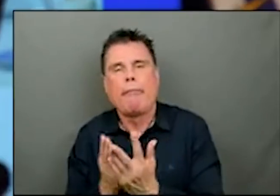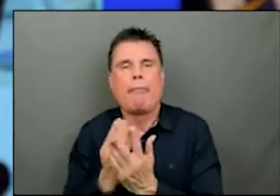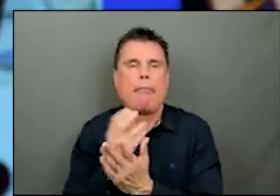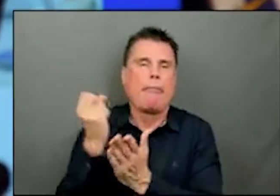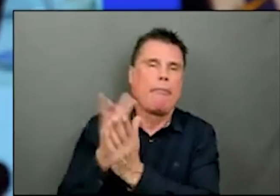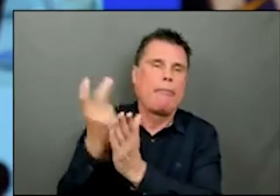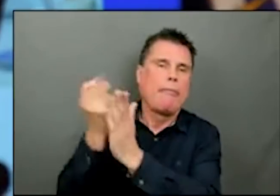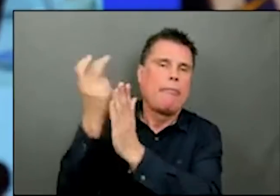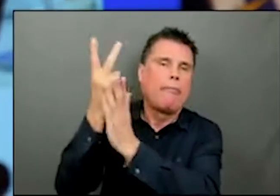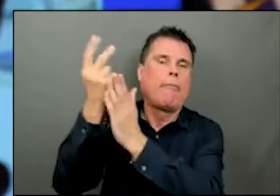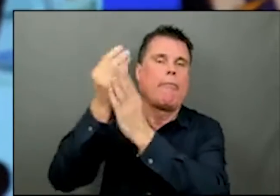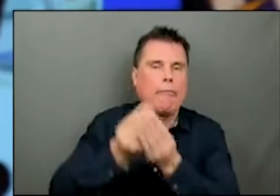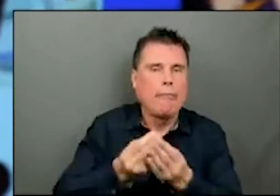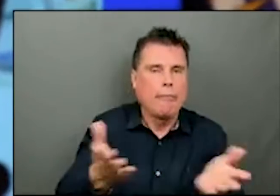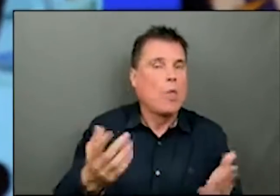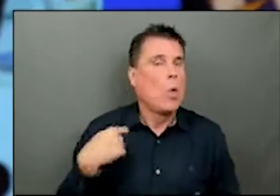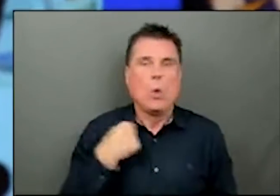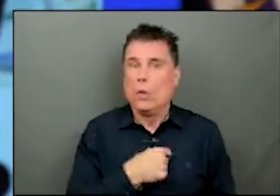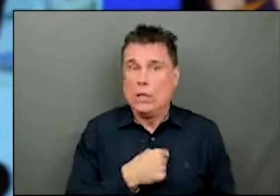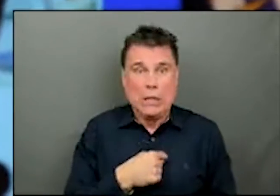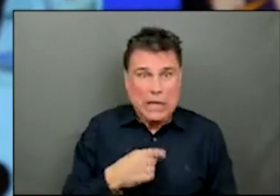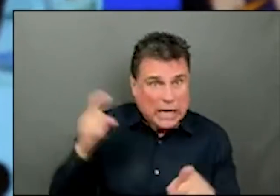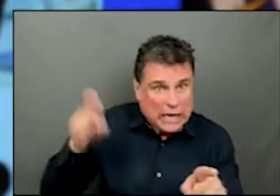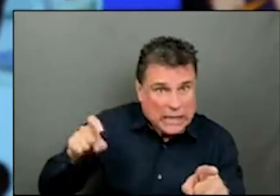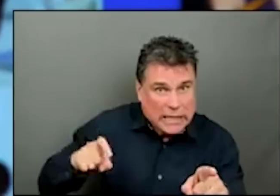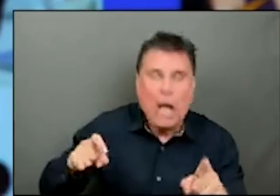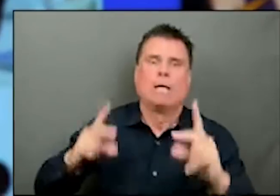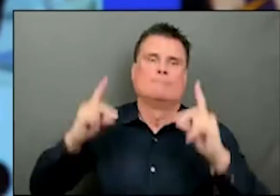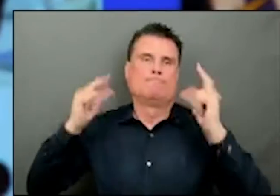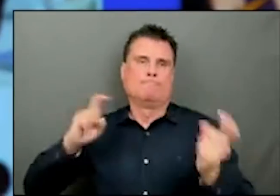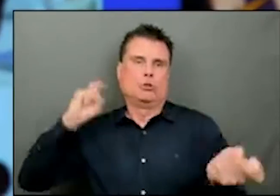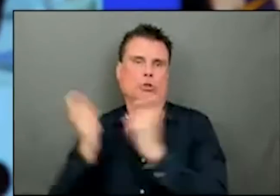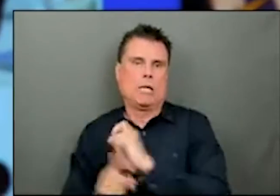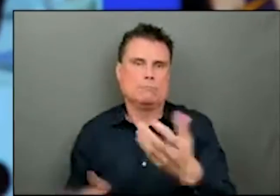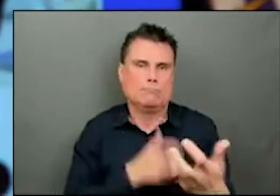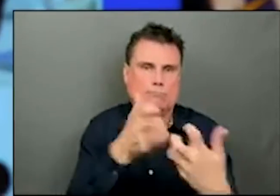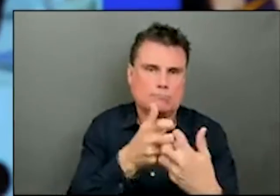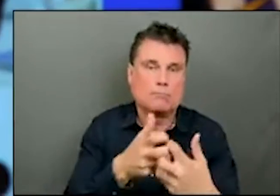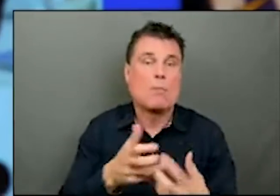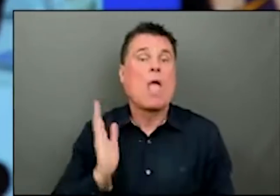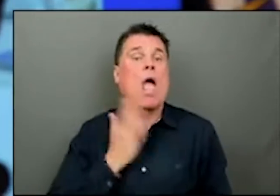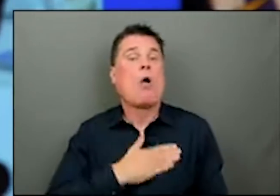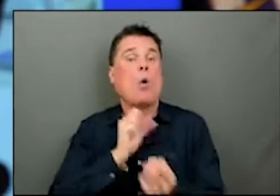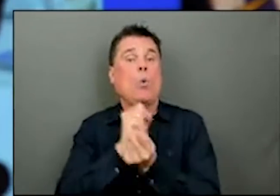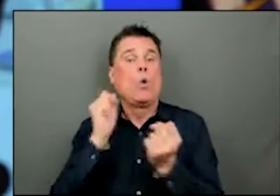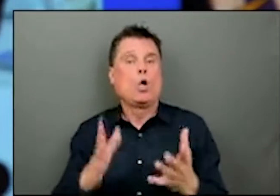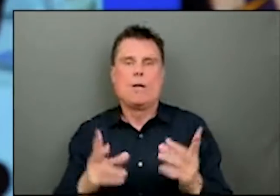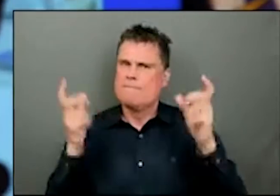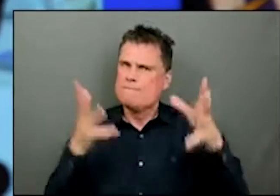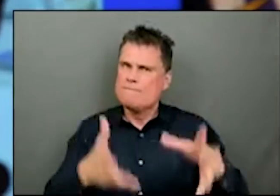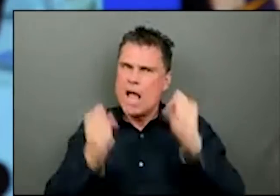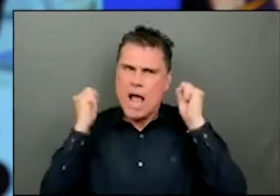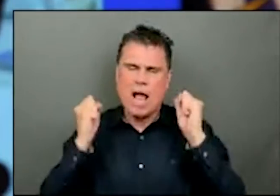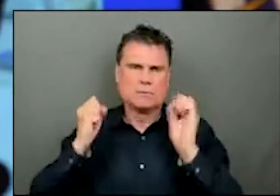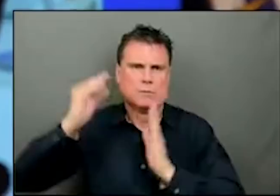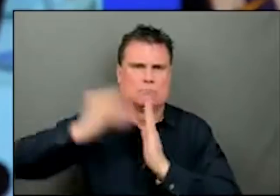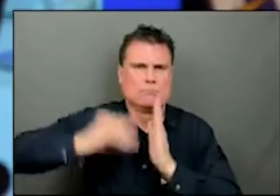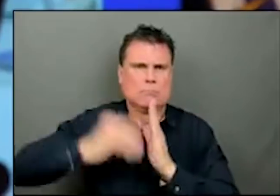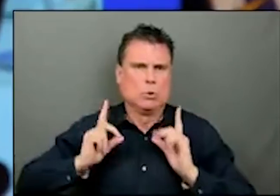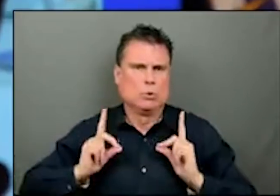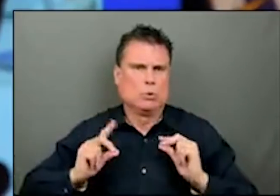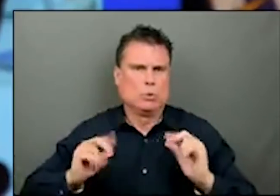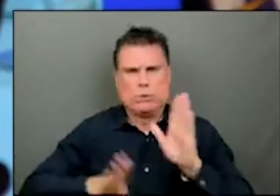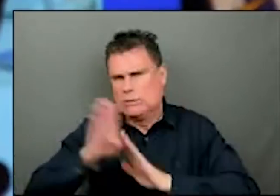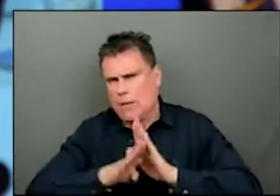from the professional public service over the past 14 months is nimble, adaptable, focused programs on the needs of